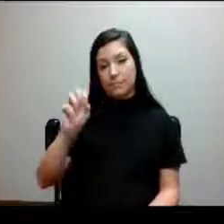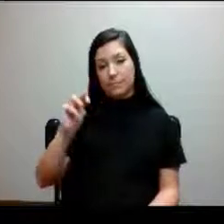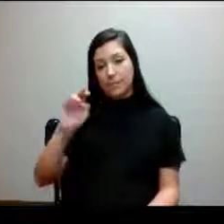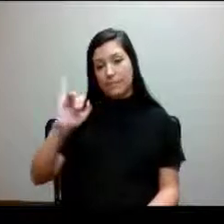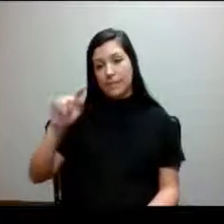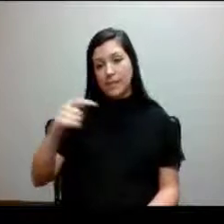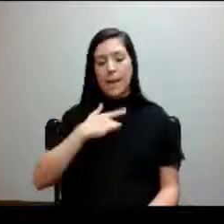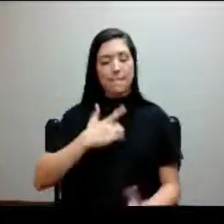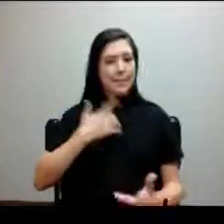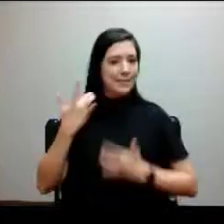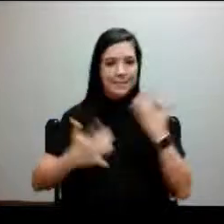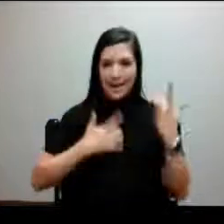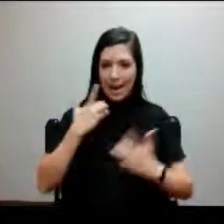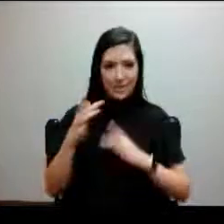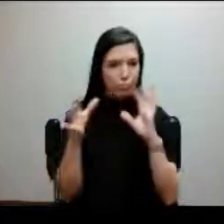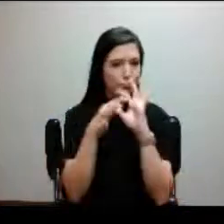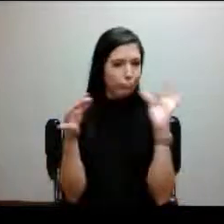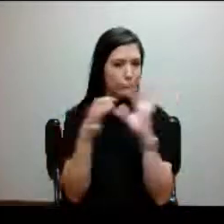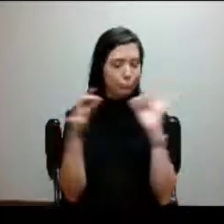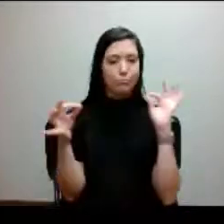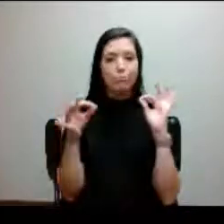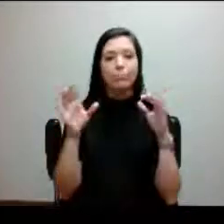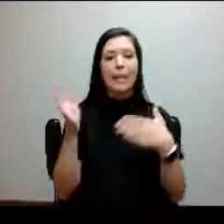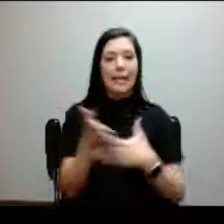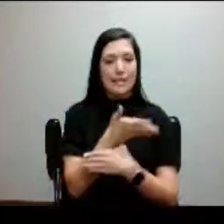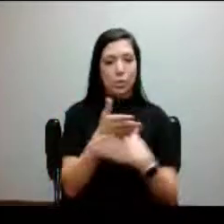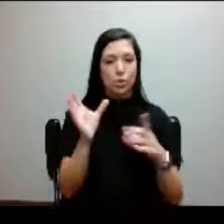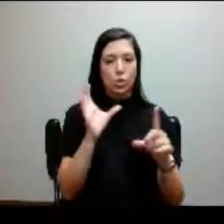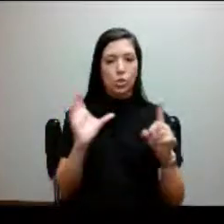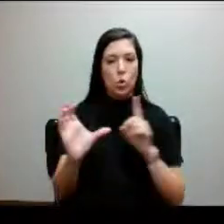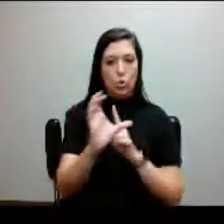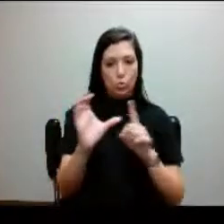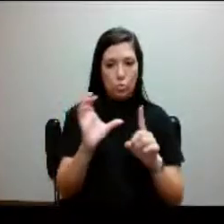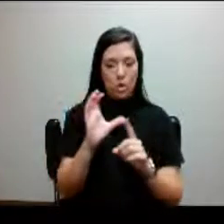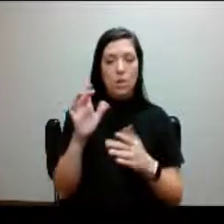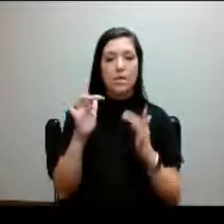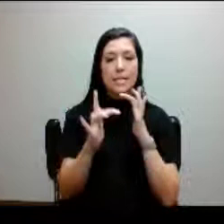talk to you a little bit about the Intercultural Network and what we have going on for fall.